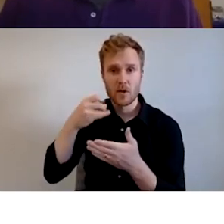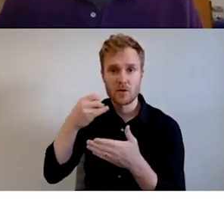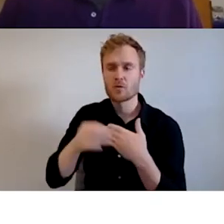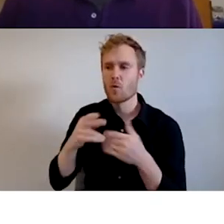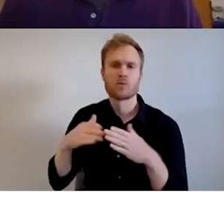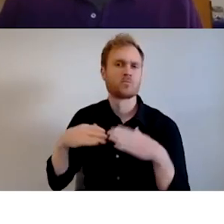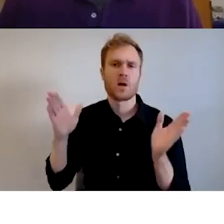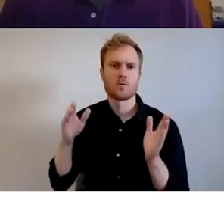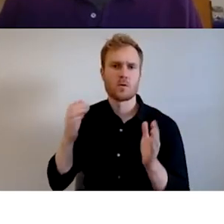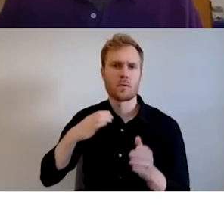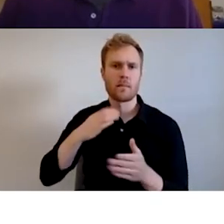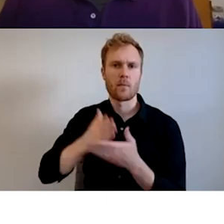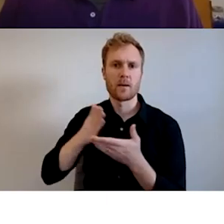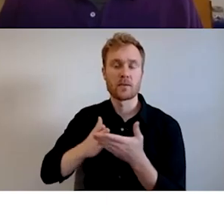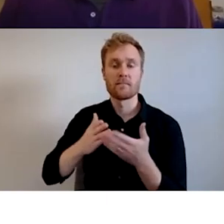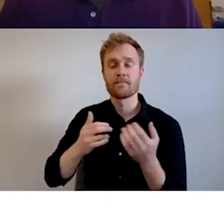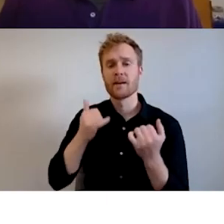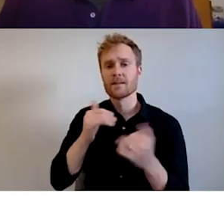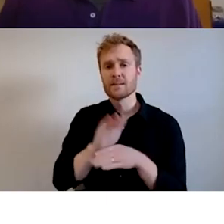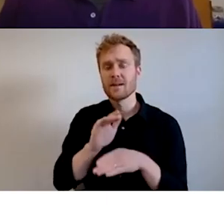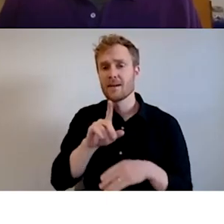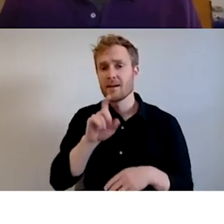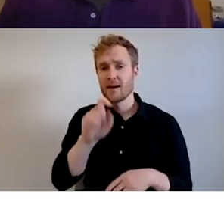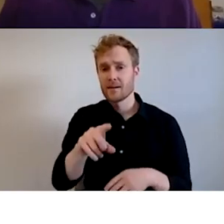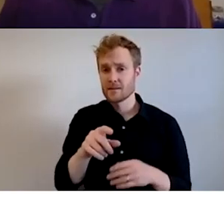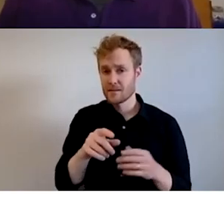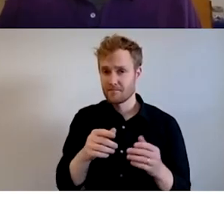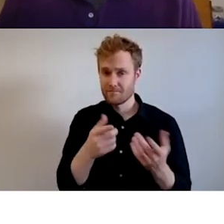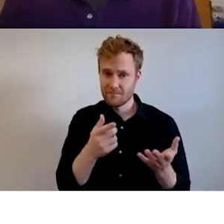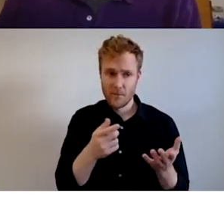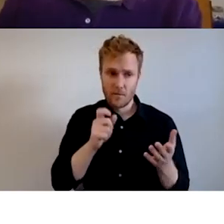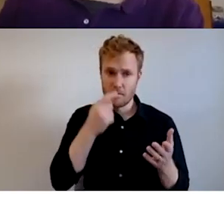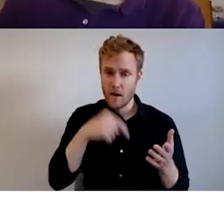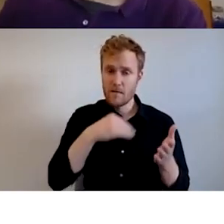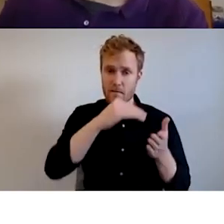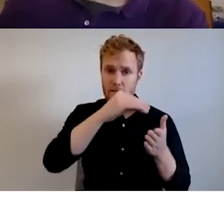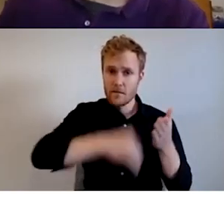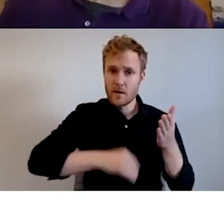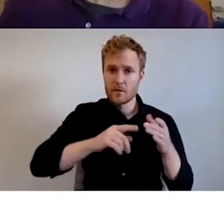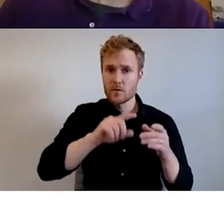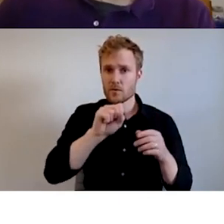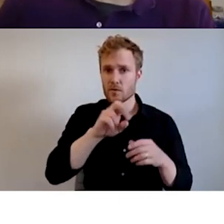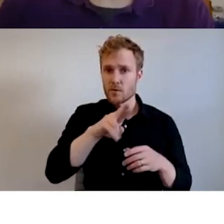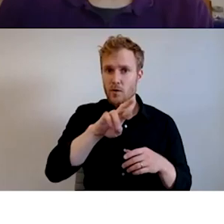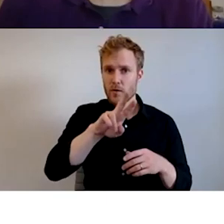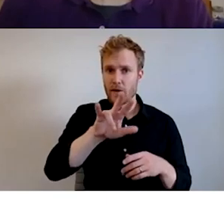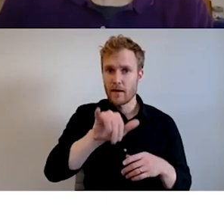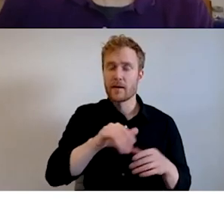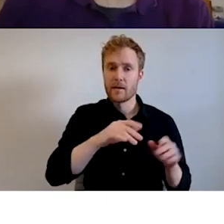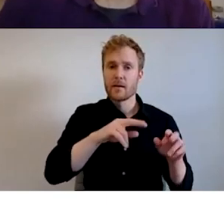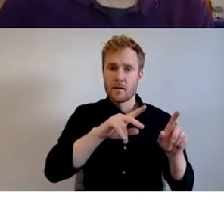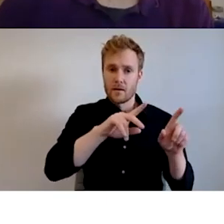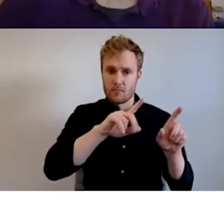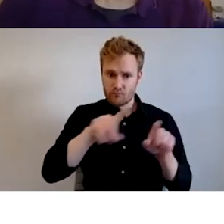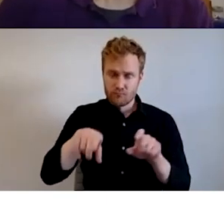asking if you can go in and complete the 2021 capital budget survey. provides a lot of really important information for the city to